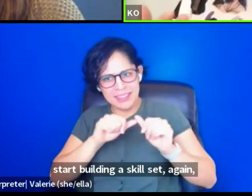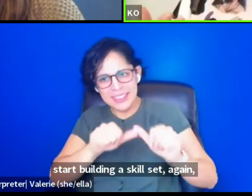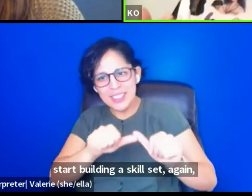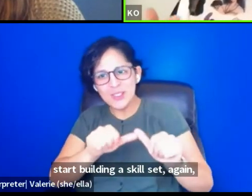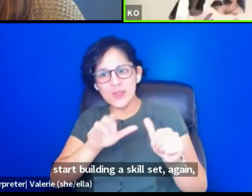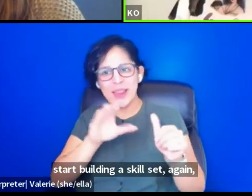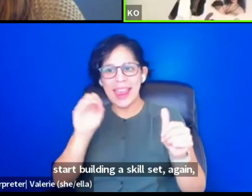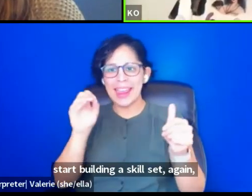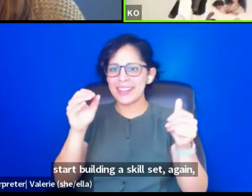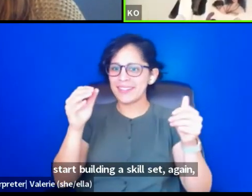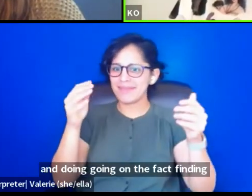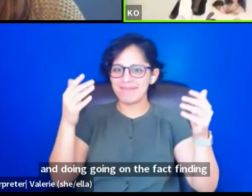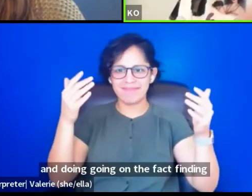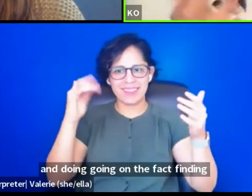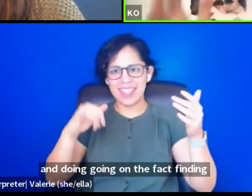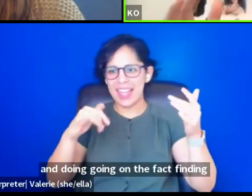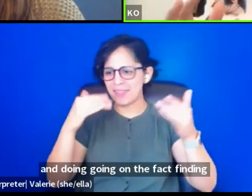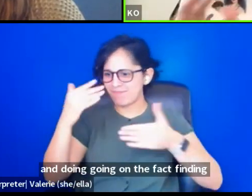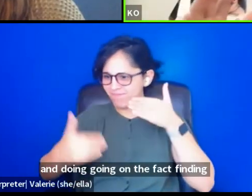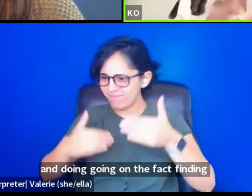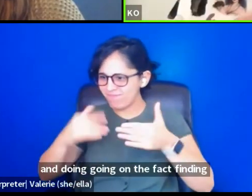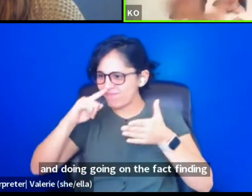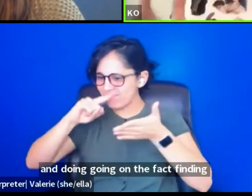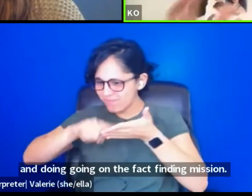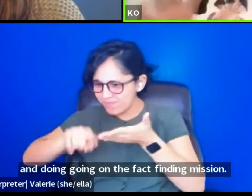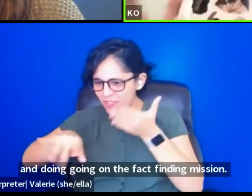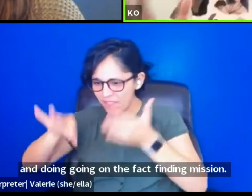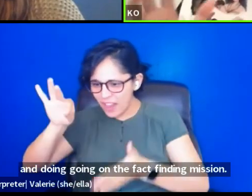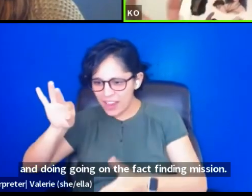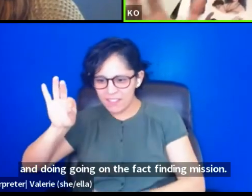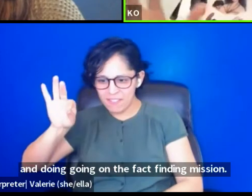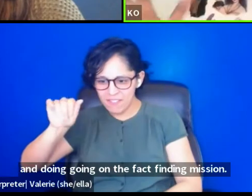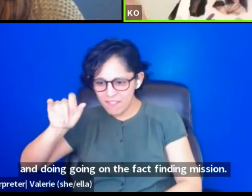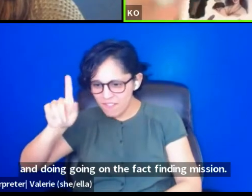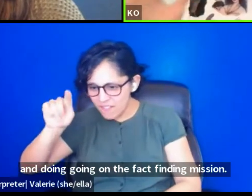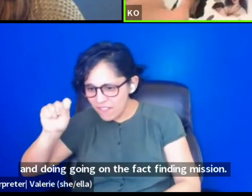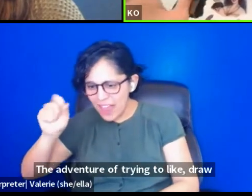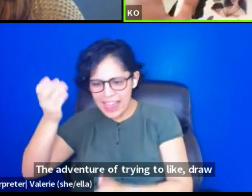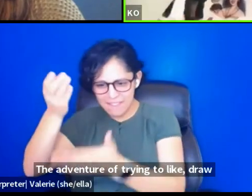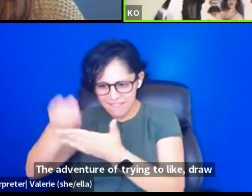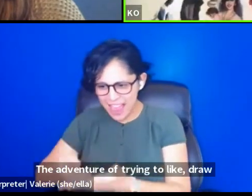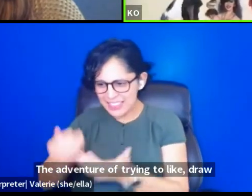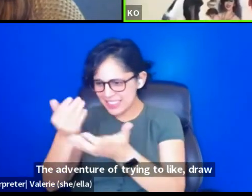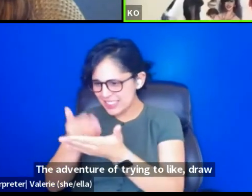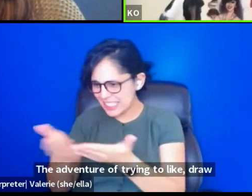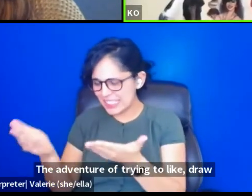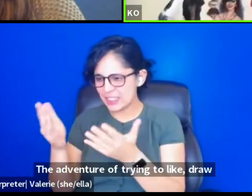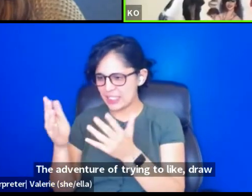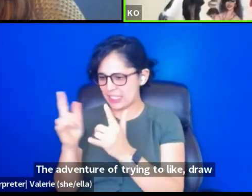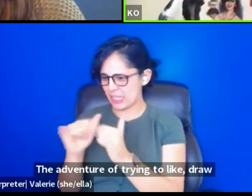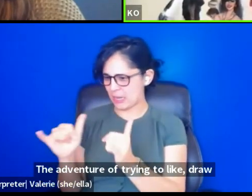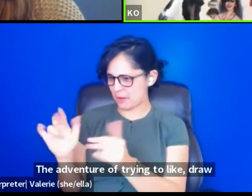mission, um, the adventure of trying to like dream up something else.